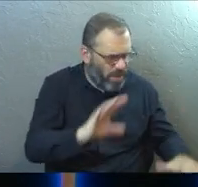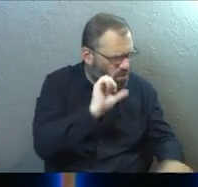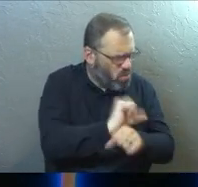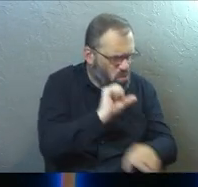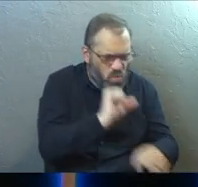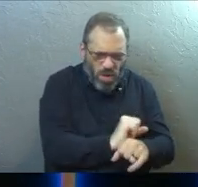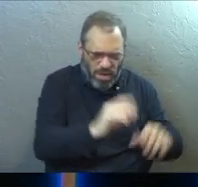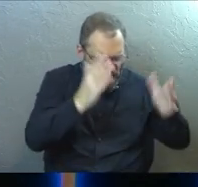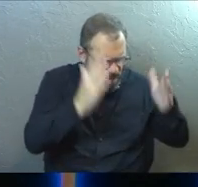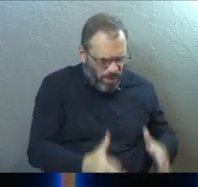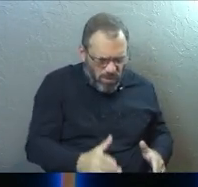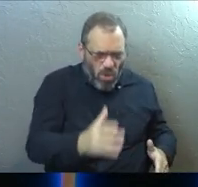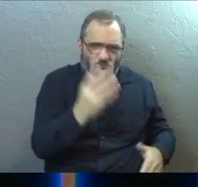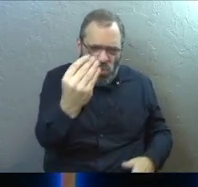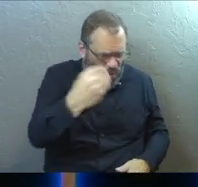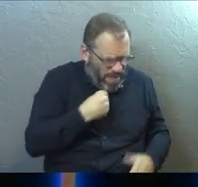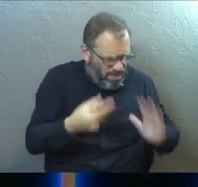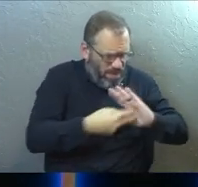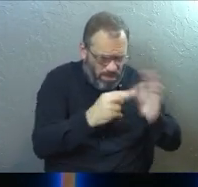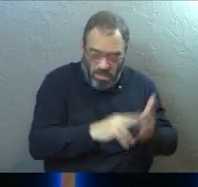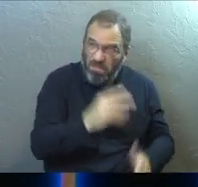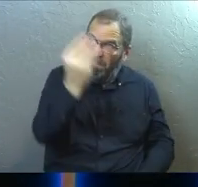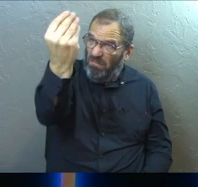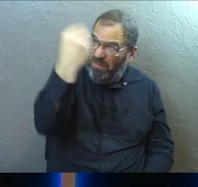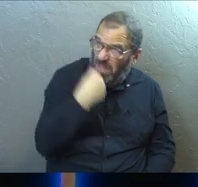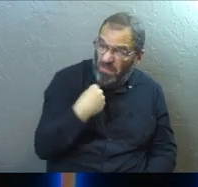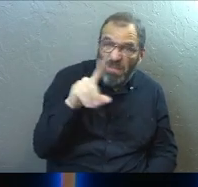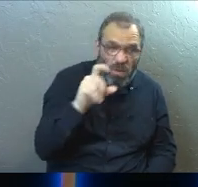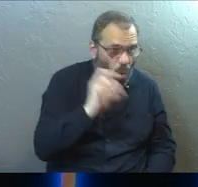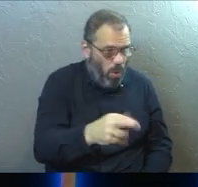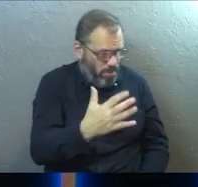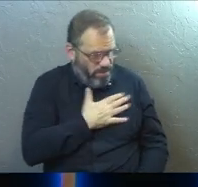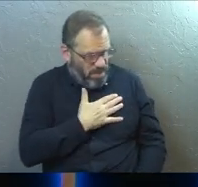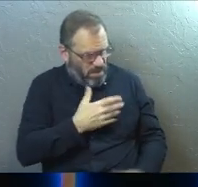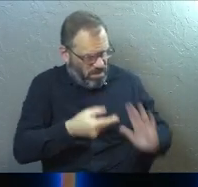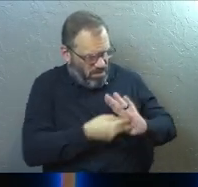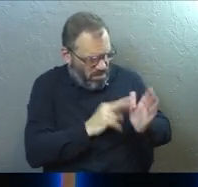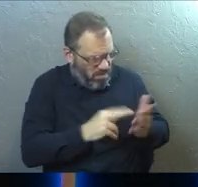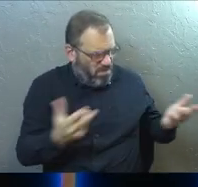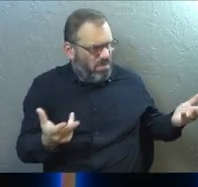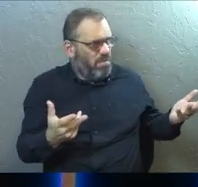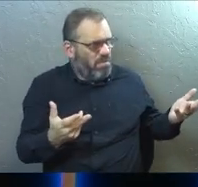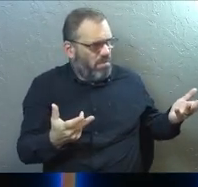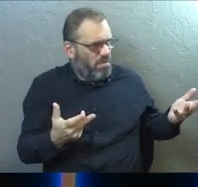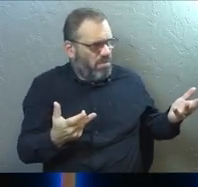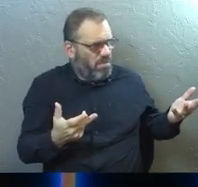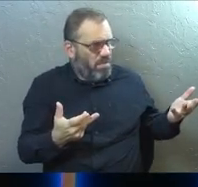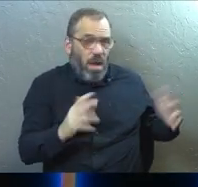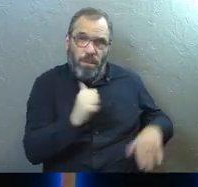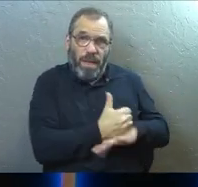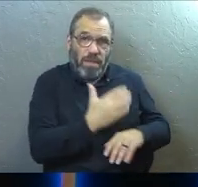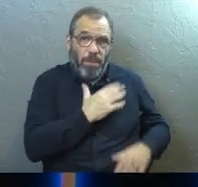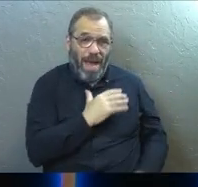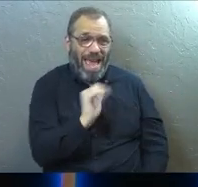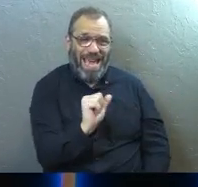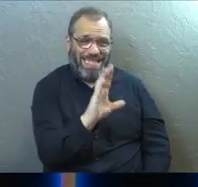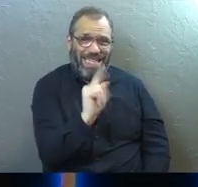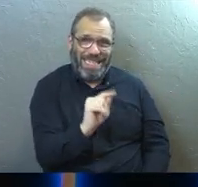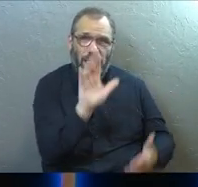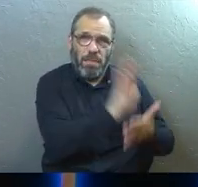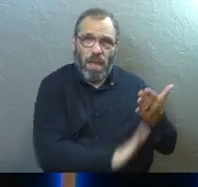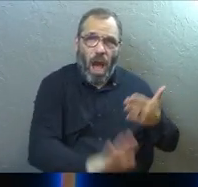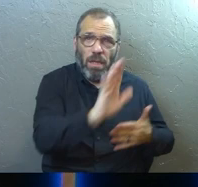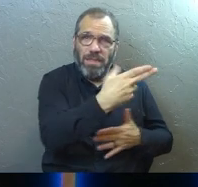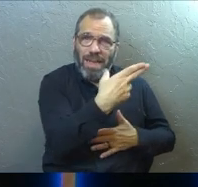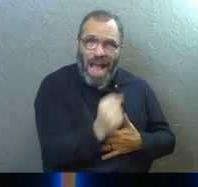as a person? Well, who gives me that purpose? Does God give it to me or do I decide it myself? Based on my ACT scores and